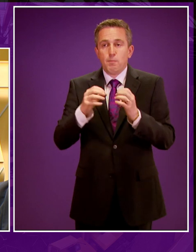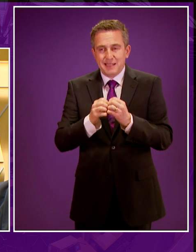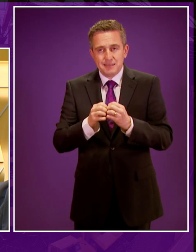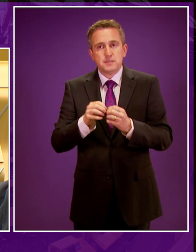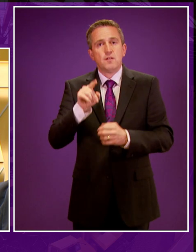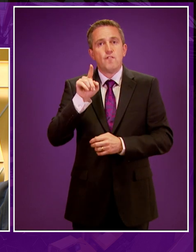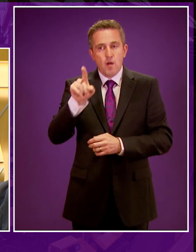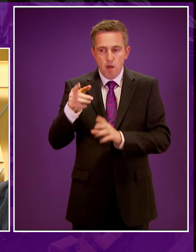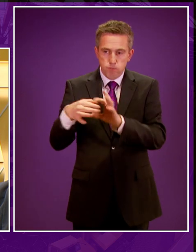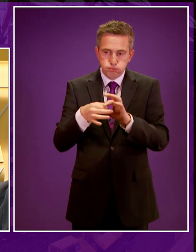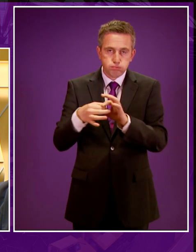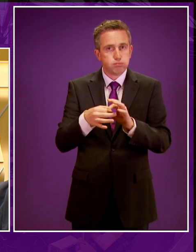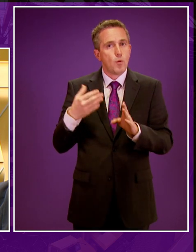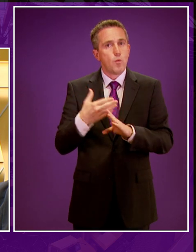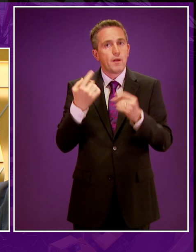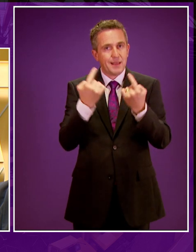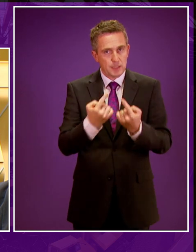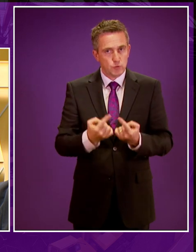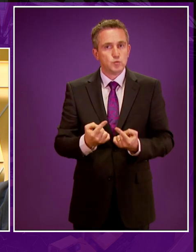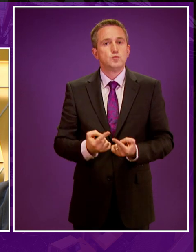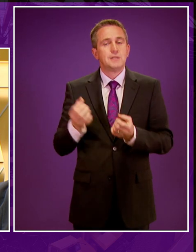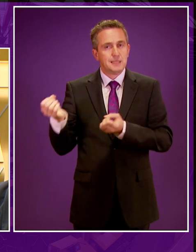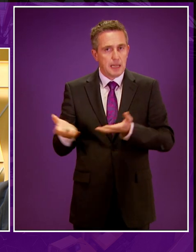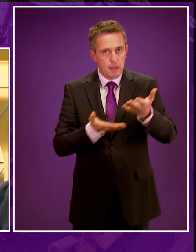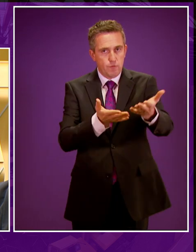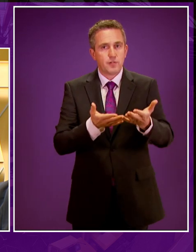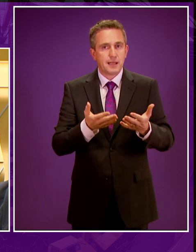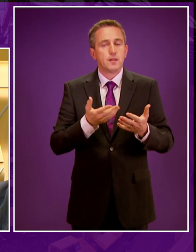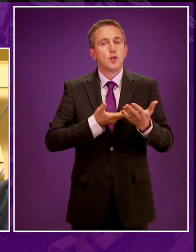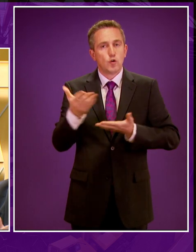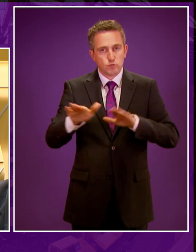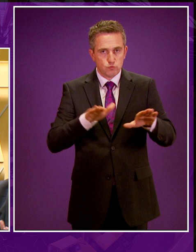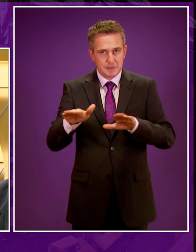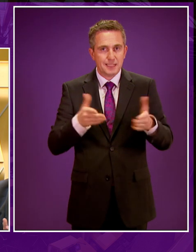and her engagement with you on this issue and her hard work in terms of delivering her consultation.